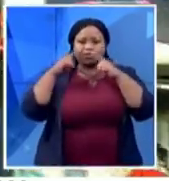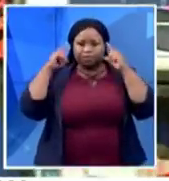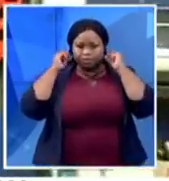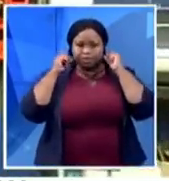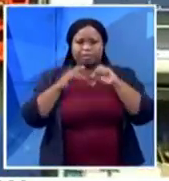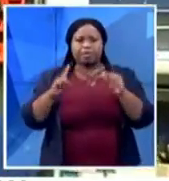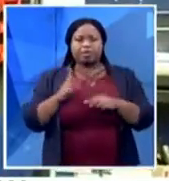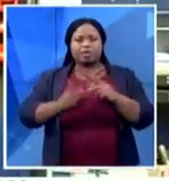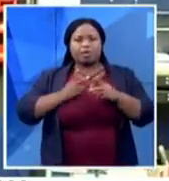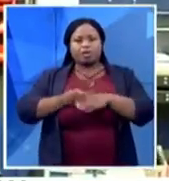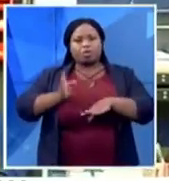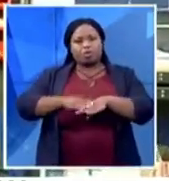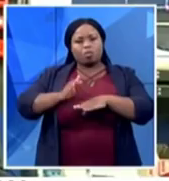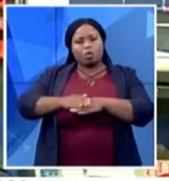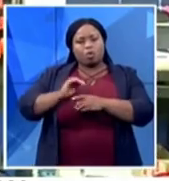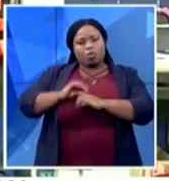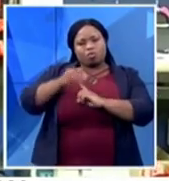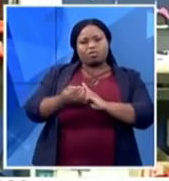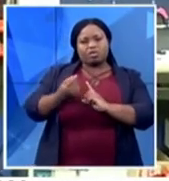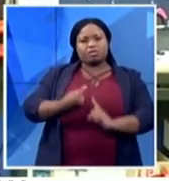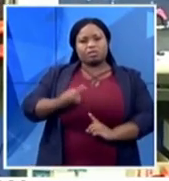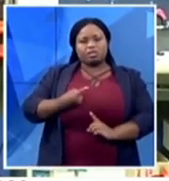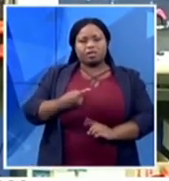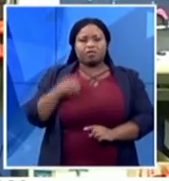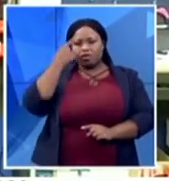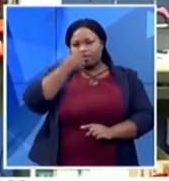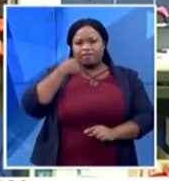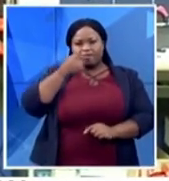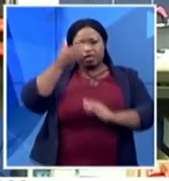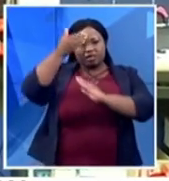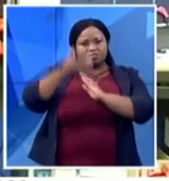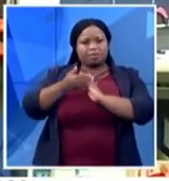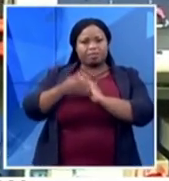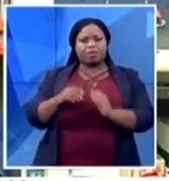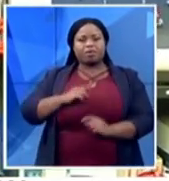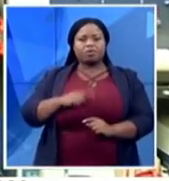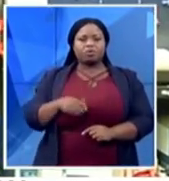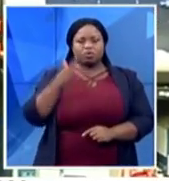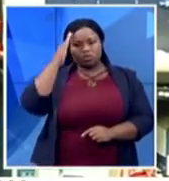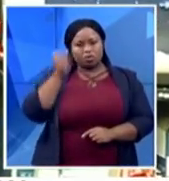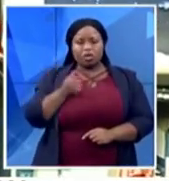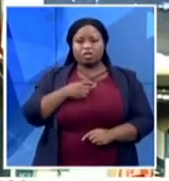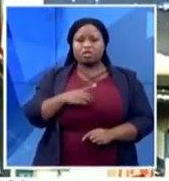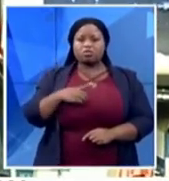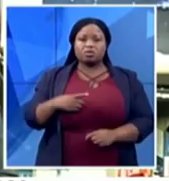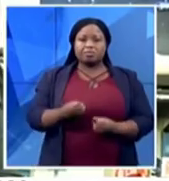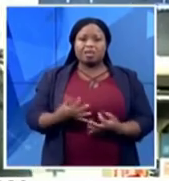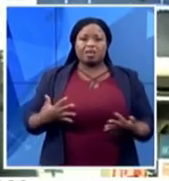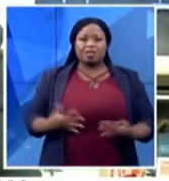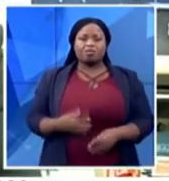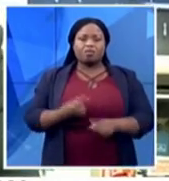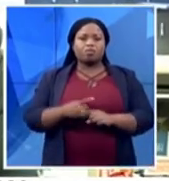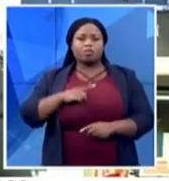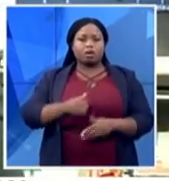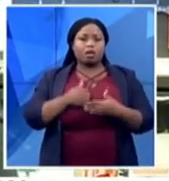that doctors and health workers are in the front lines of this virus as they're treating people and testing people. And we know that the